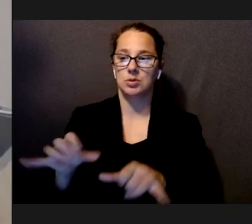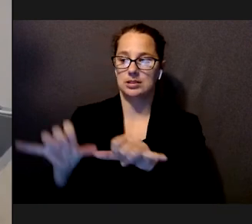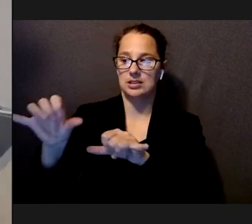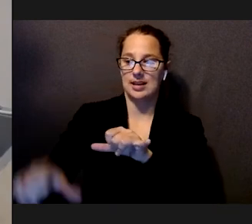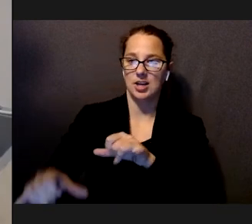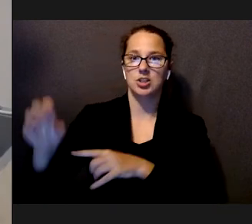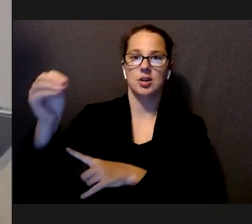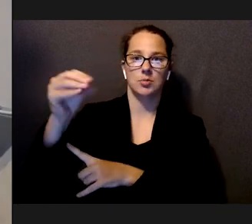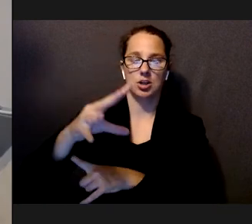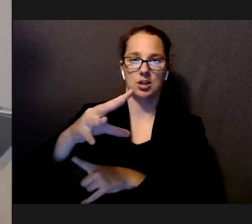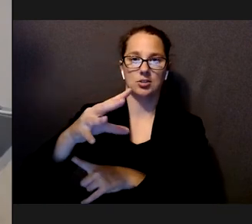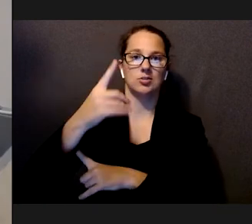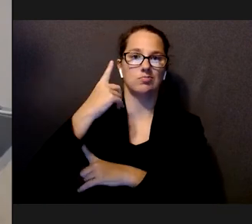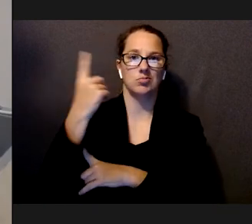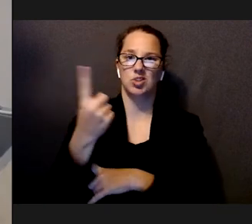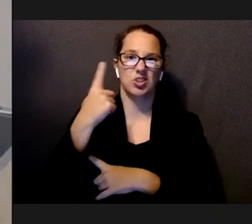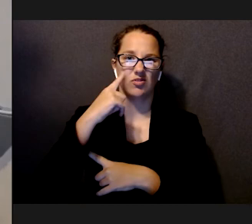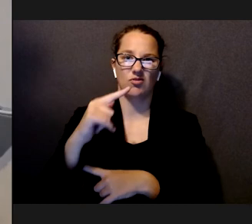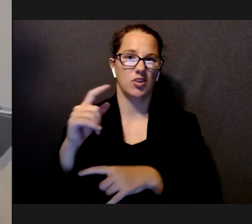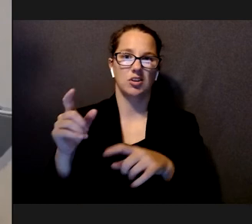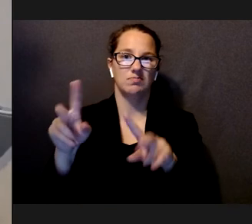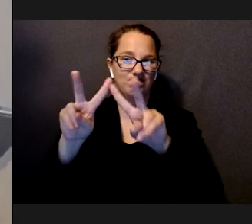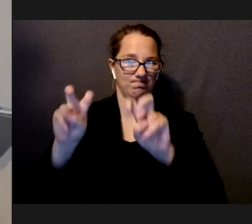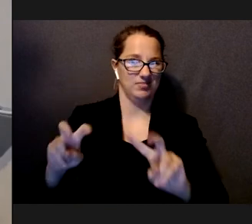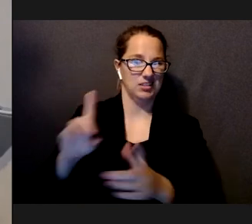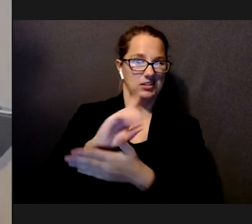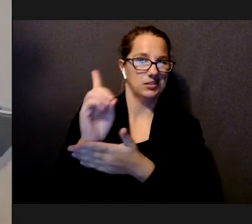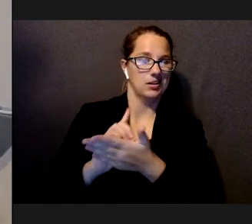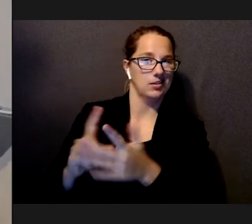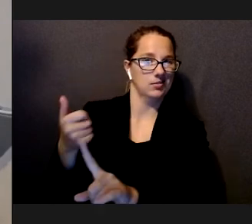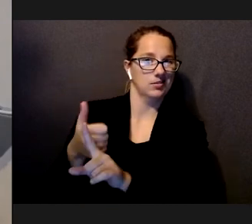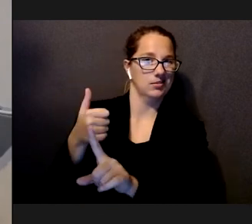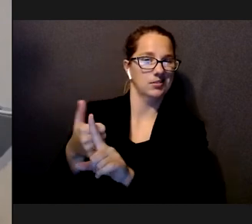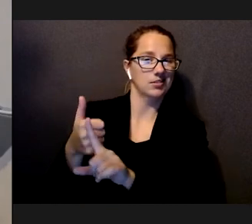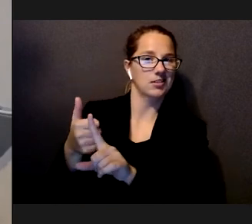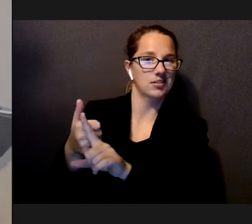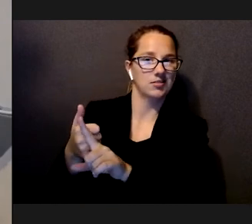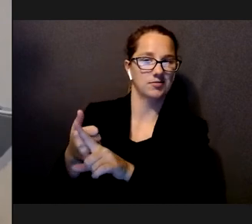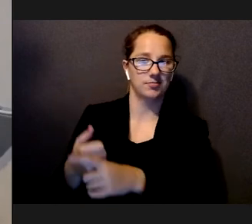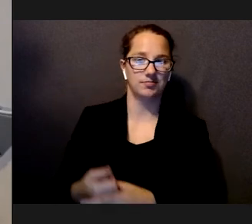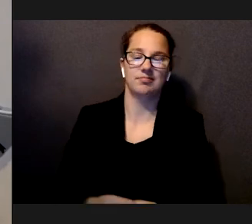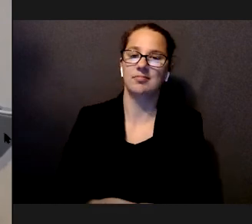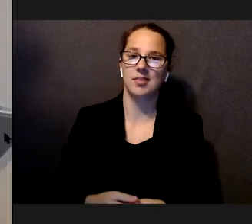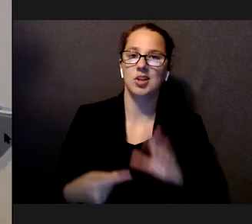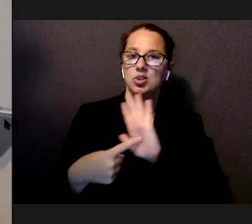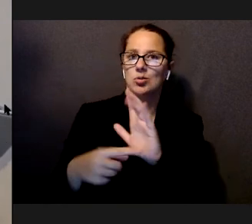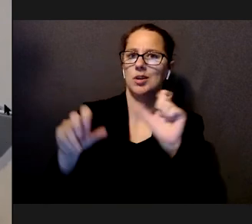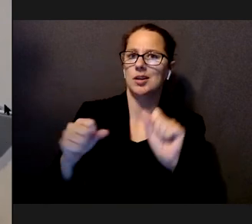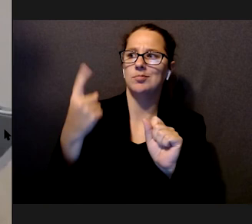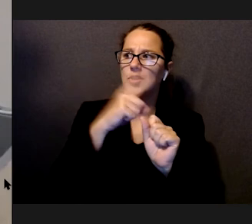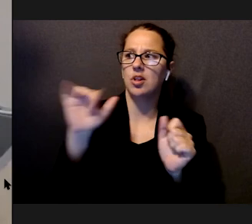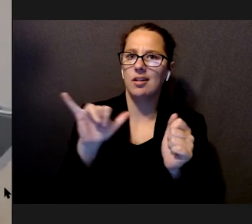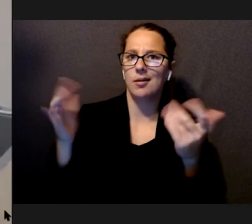projectors just to evaluate our design, and to get an idea of what this could be like.